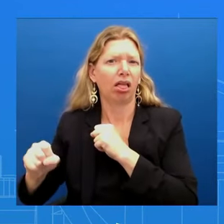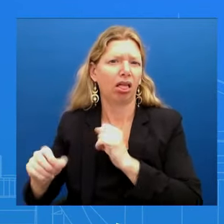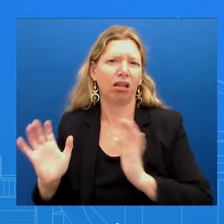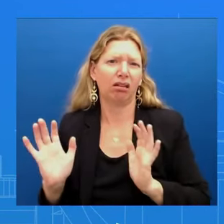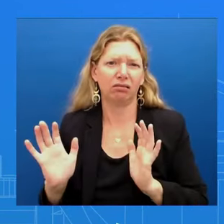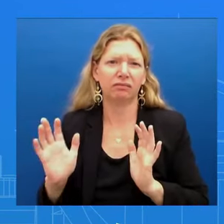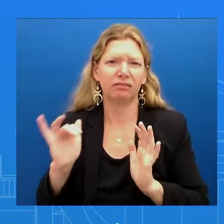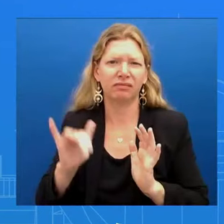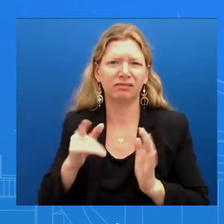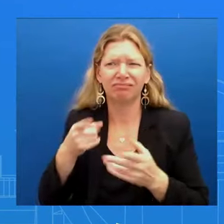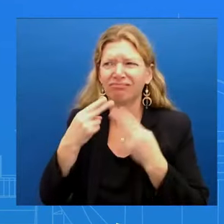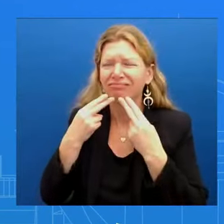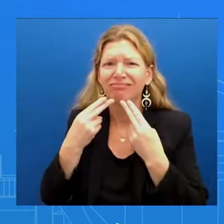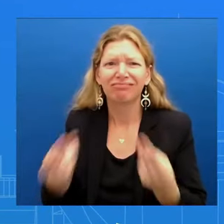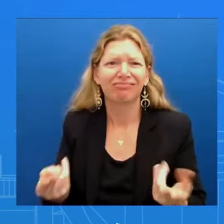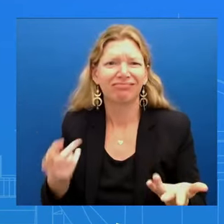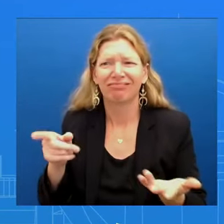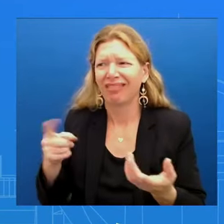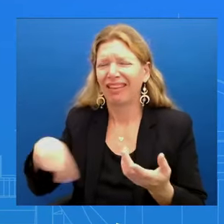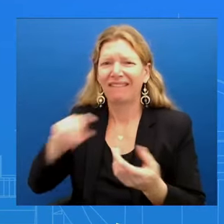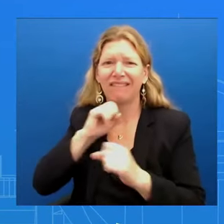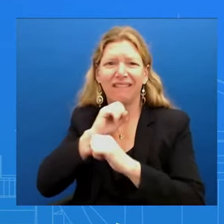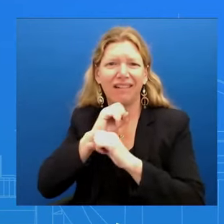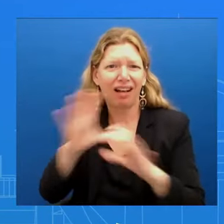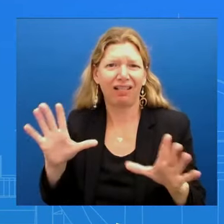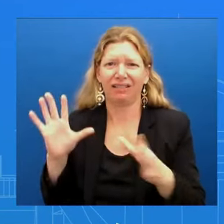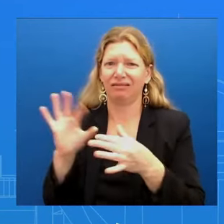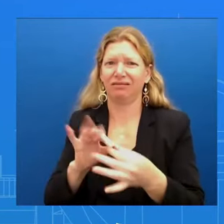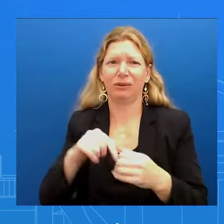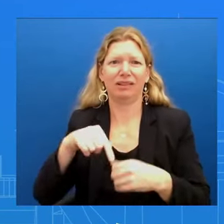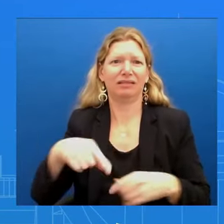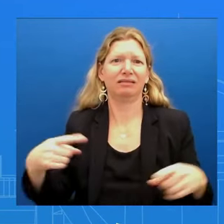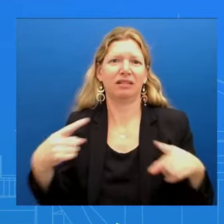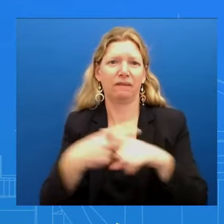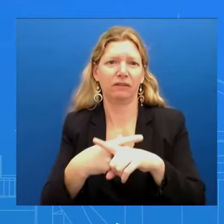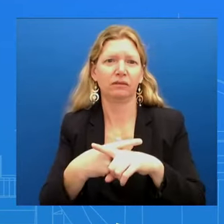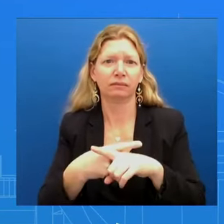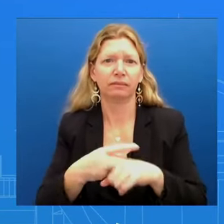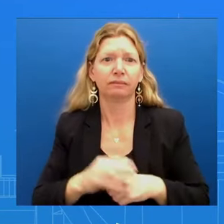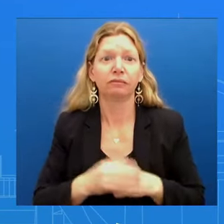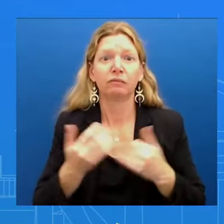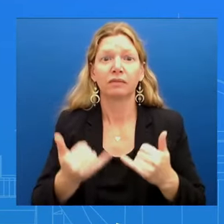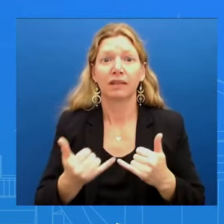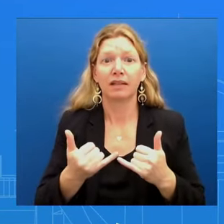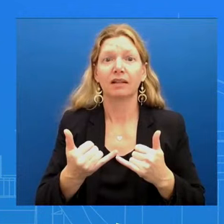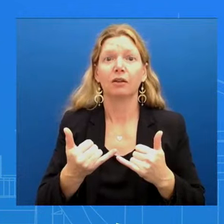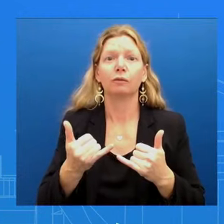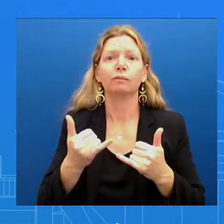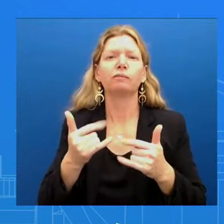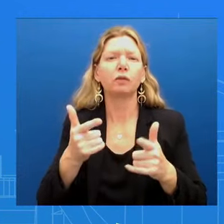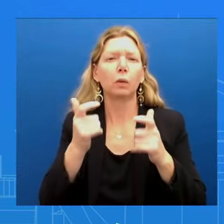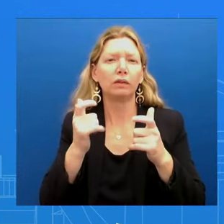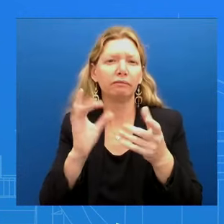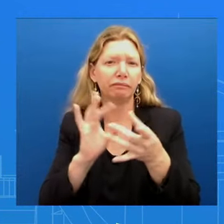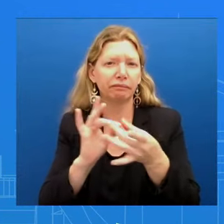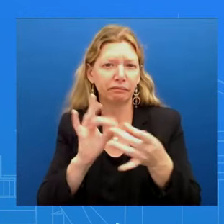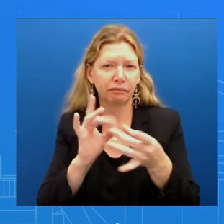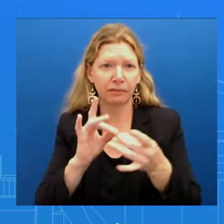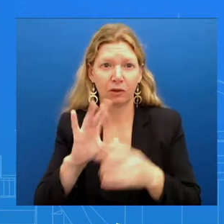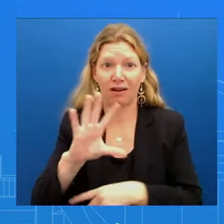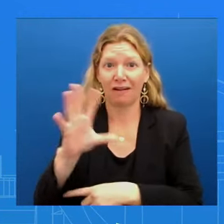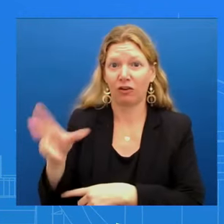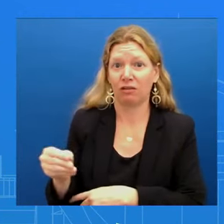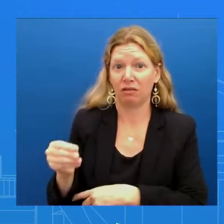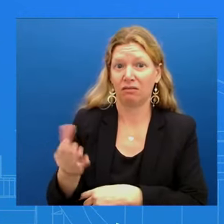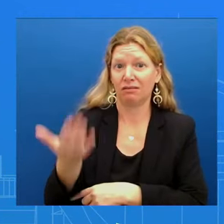now as a Korean teased just a real quick note on Africa last Thursday the United States the government of Zambia and the Africa